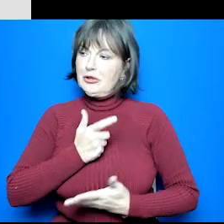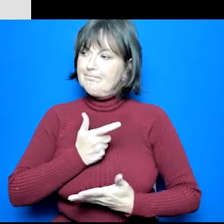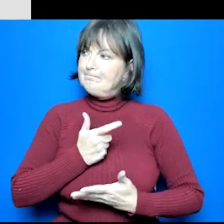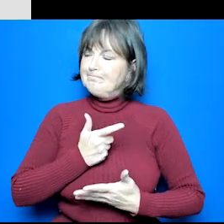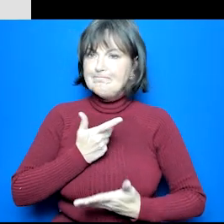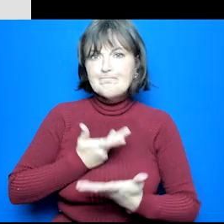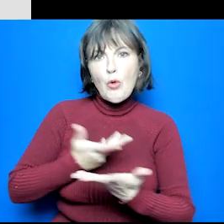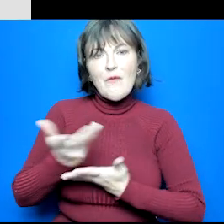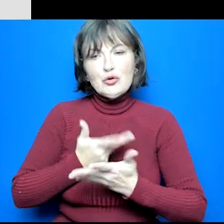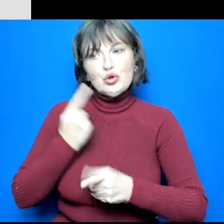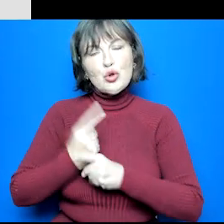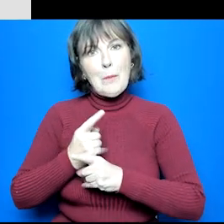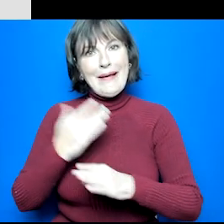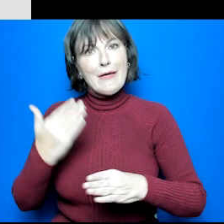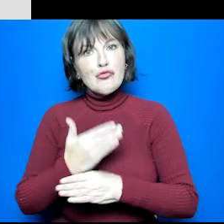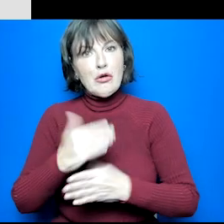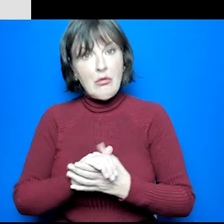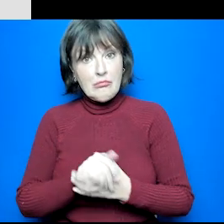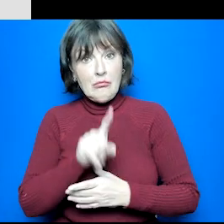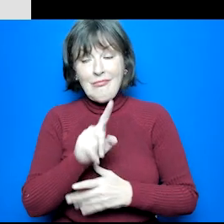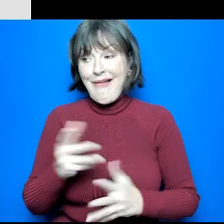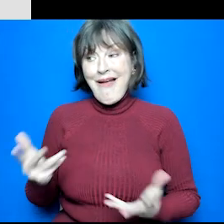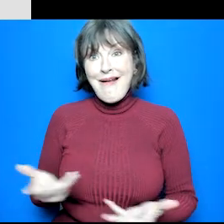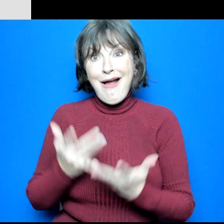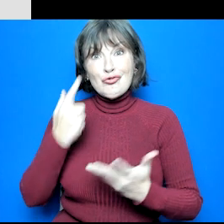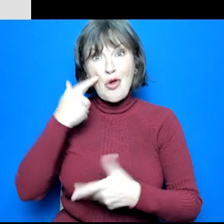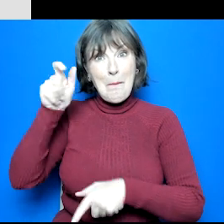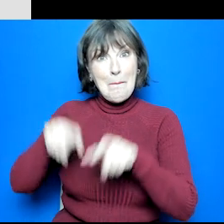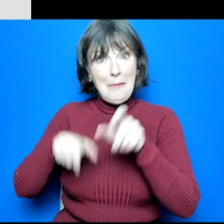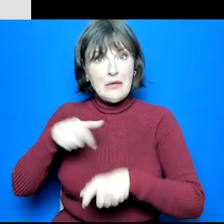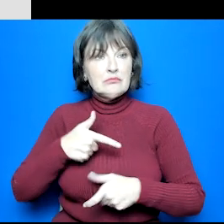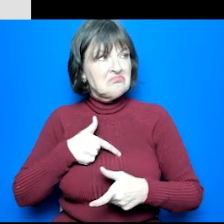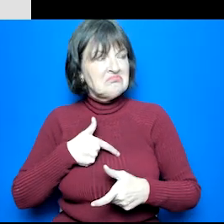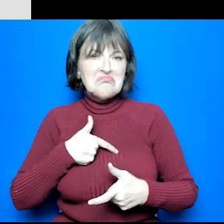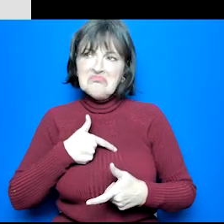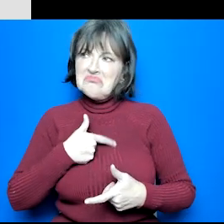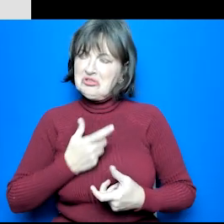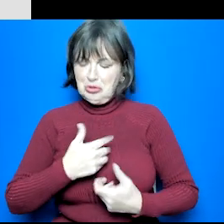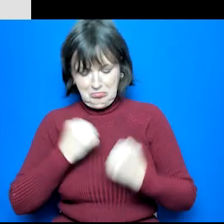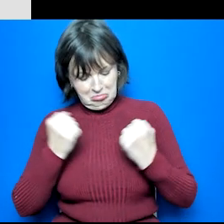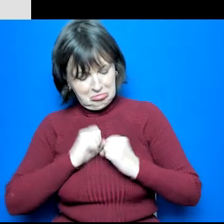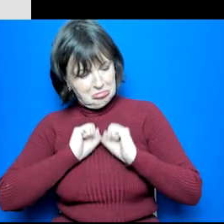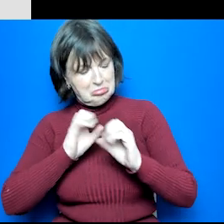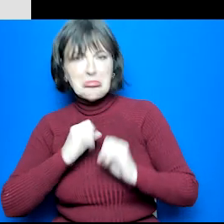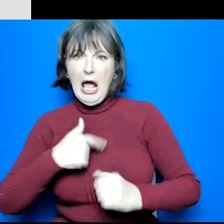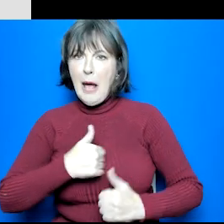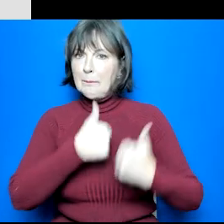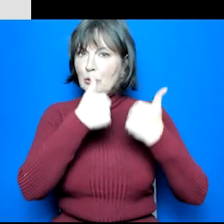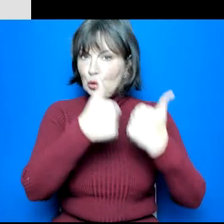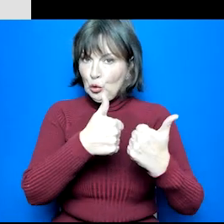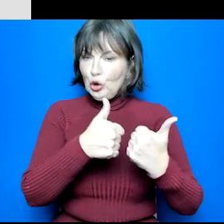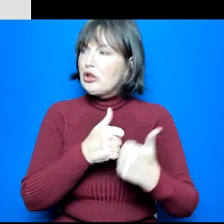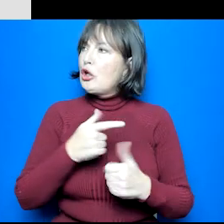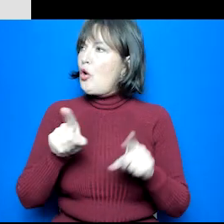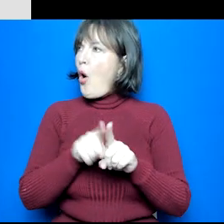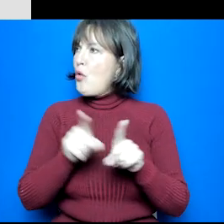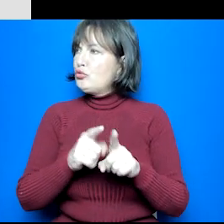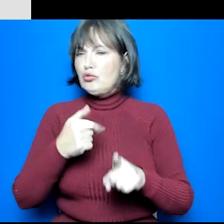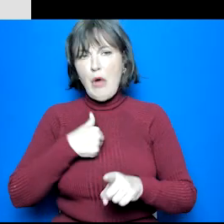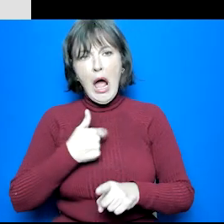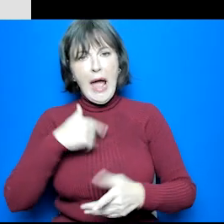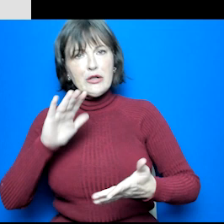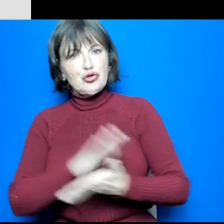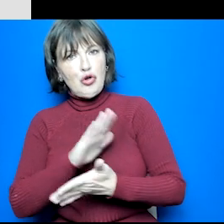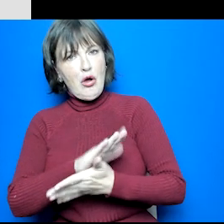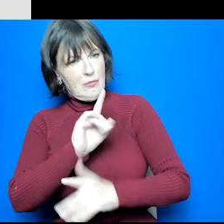with confidence. Encourage them to talk about what they're good at and what they enjoy. It's really good to hear young people talk